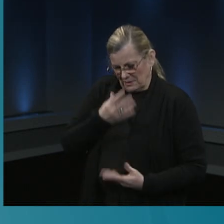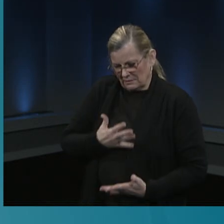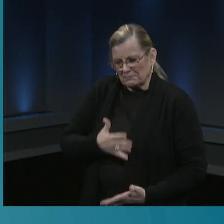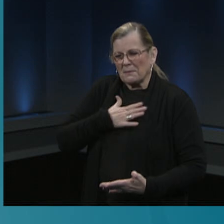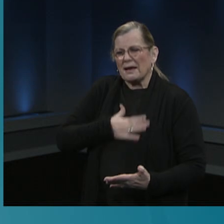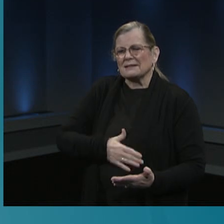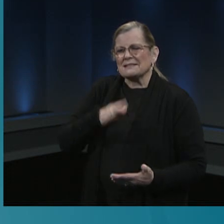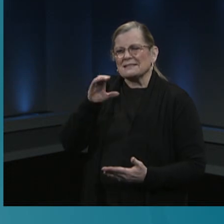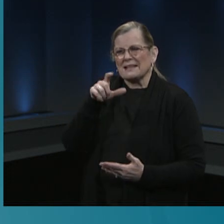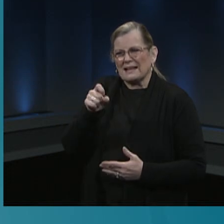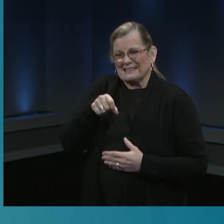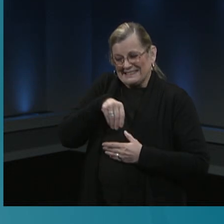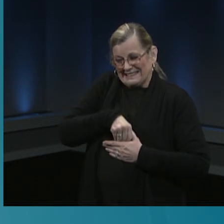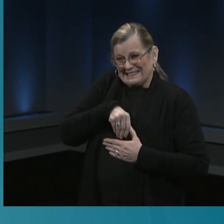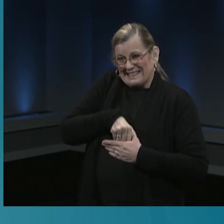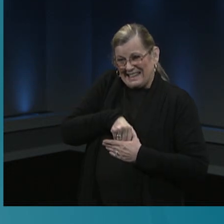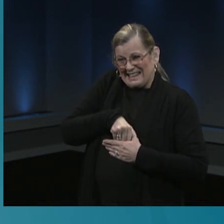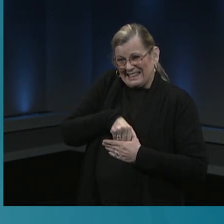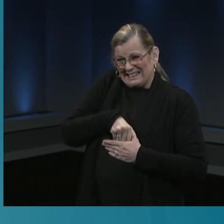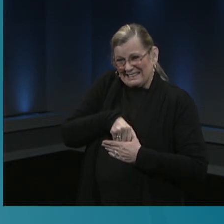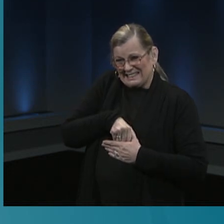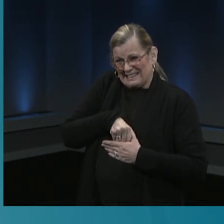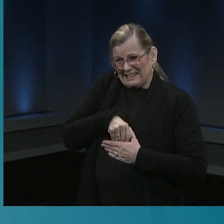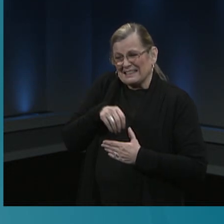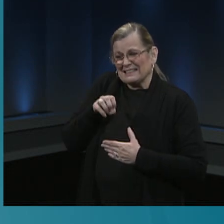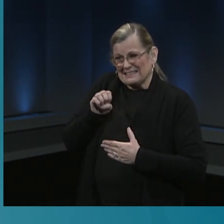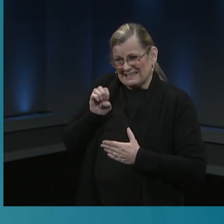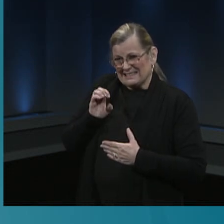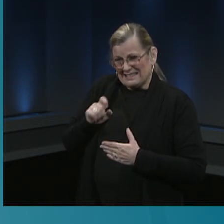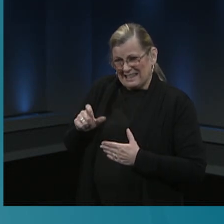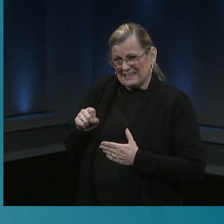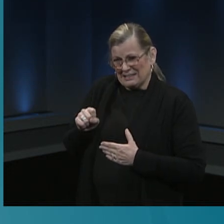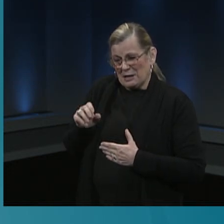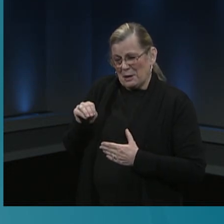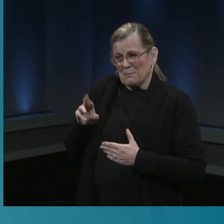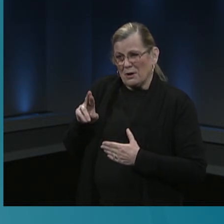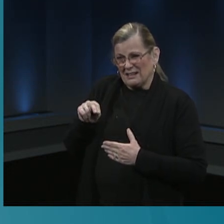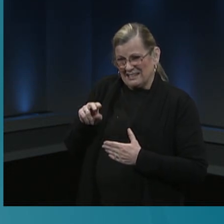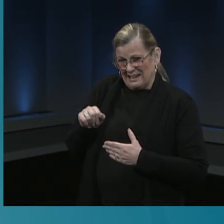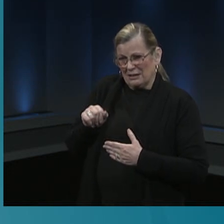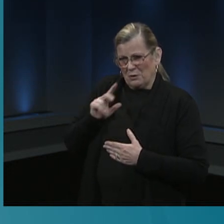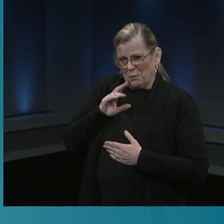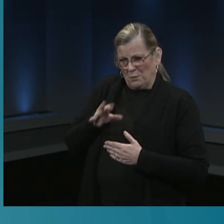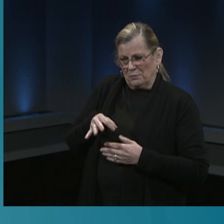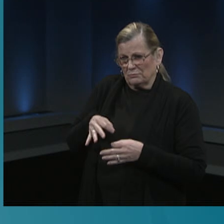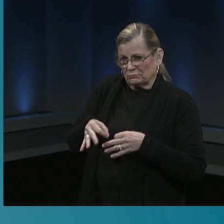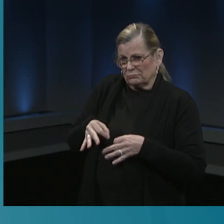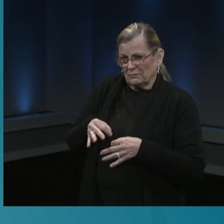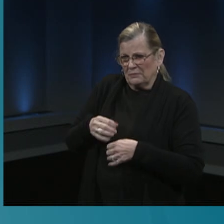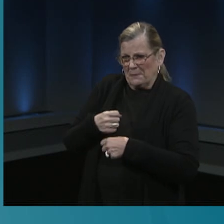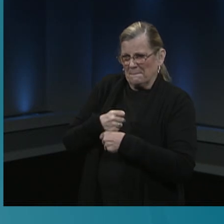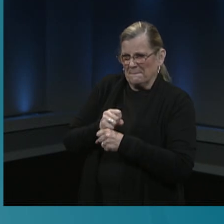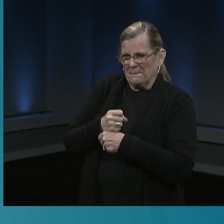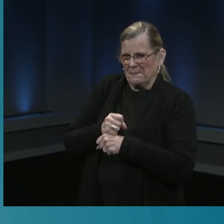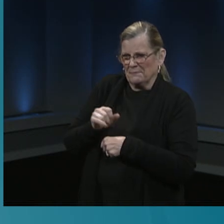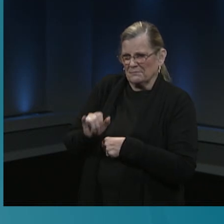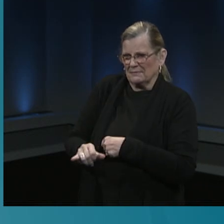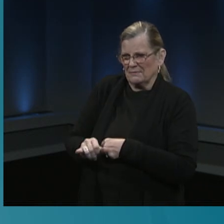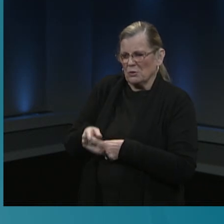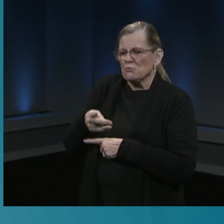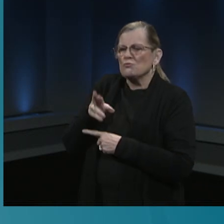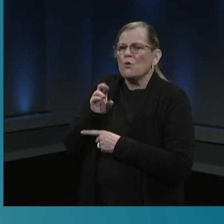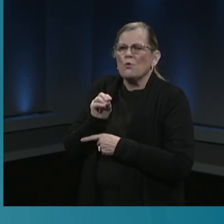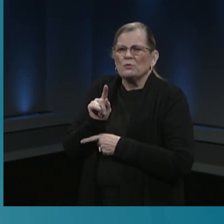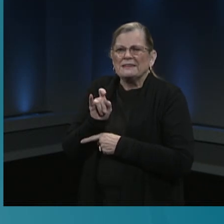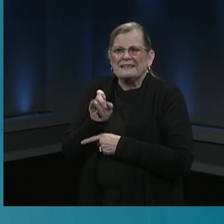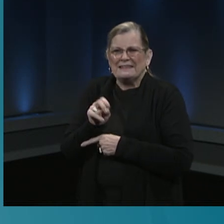our cells, the mRNA instructions cause the cell to produce the spike protein, which is delayed on displayed on the surface